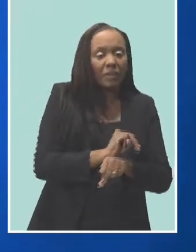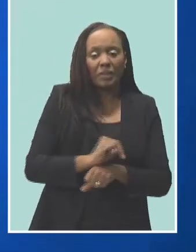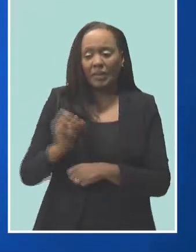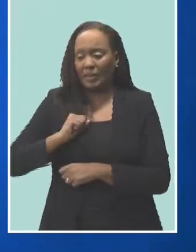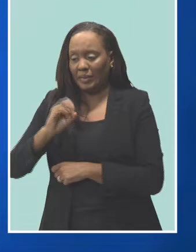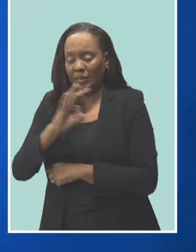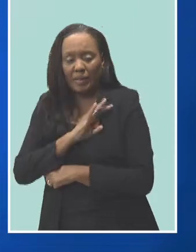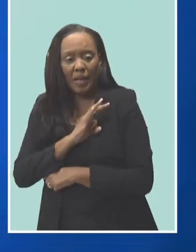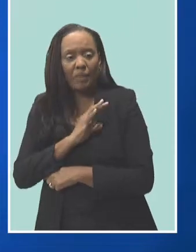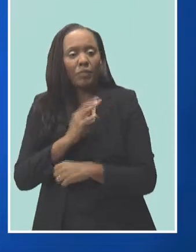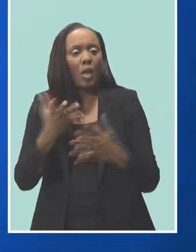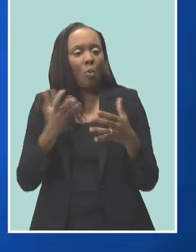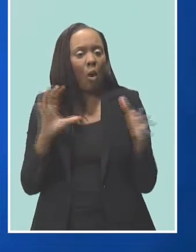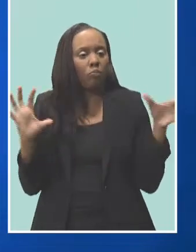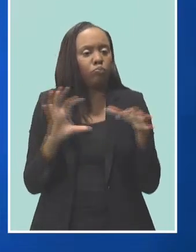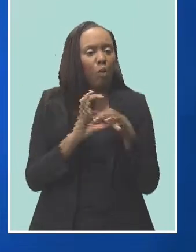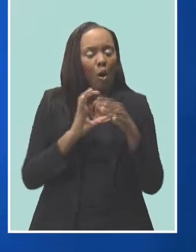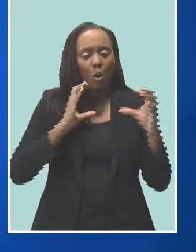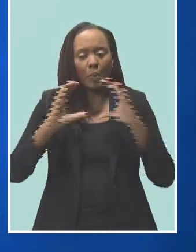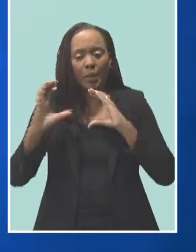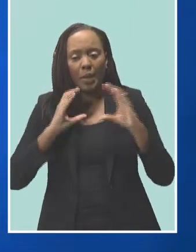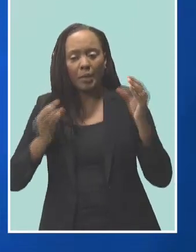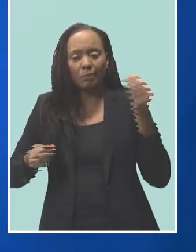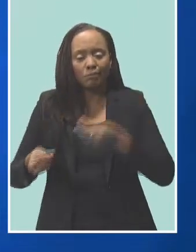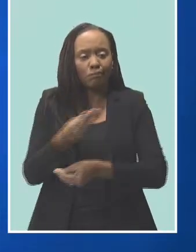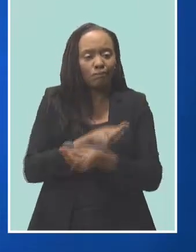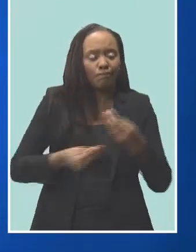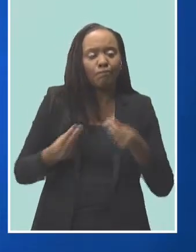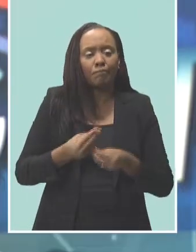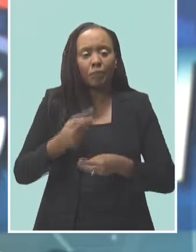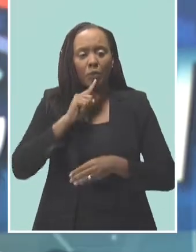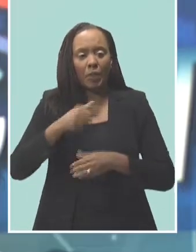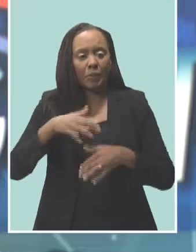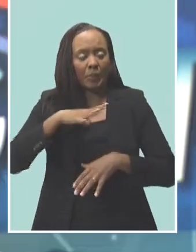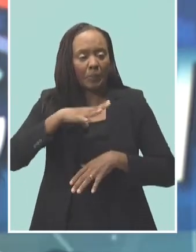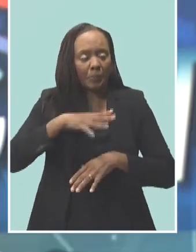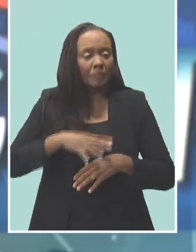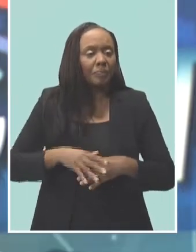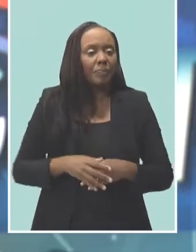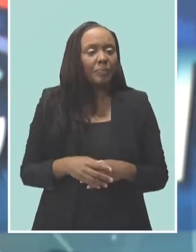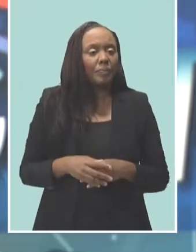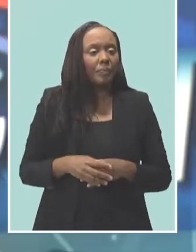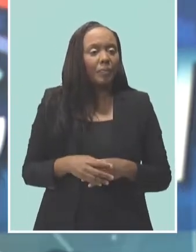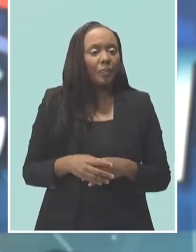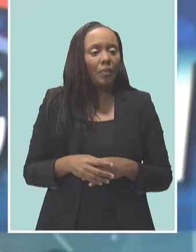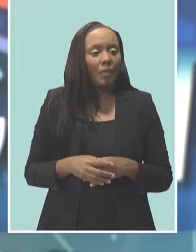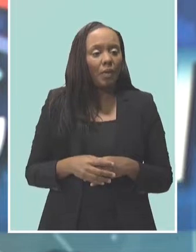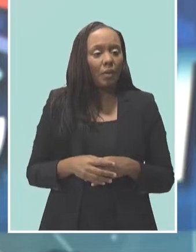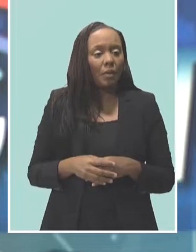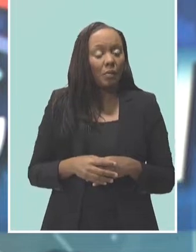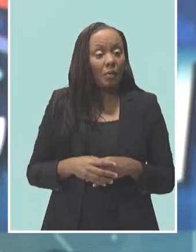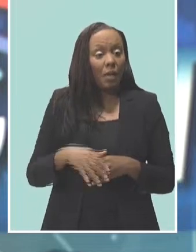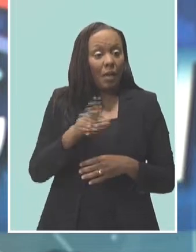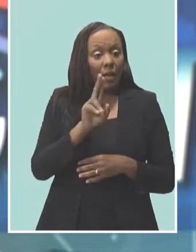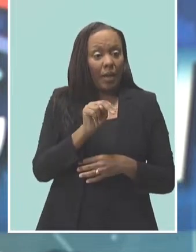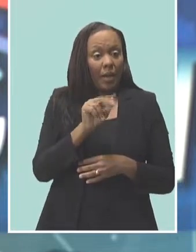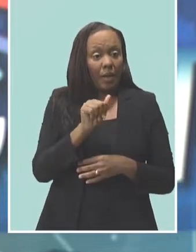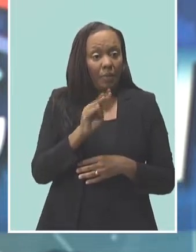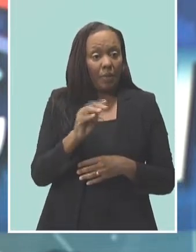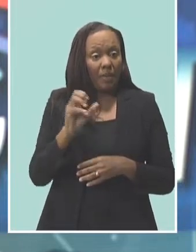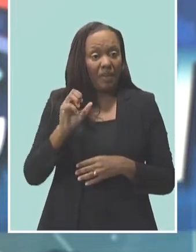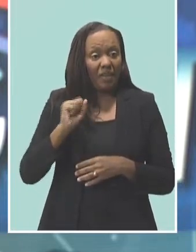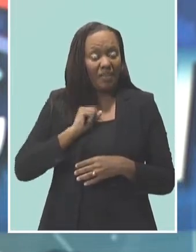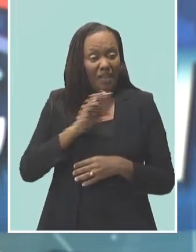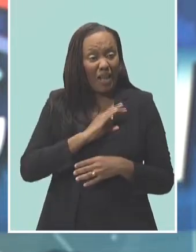National Assistance Board to keep them abreast of all new developments. Now it was also agreed that NAB staff who tested